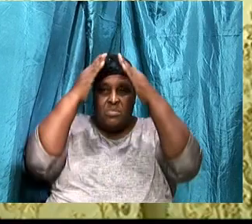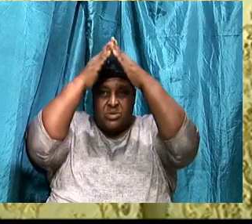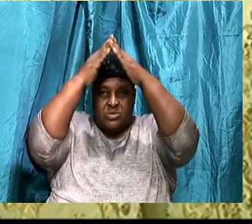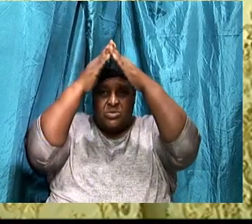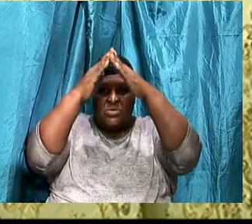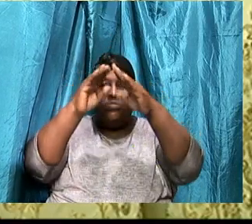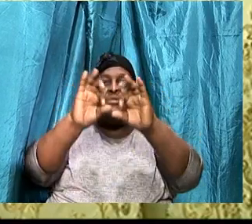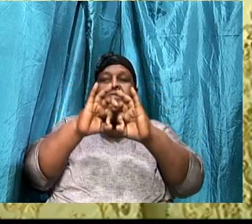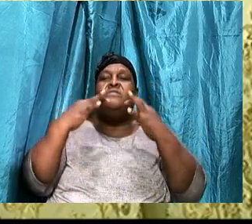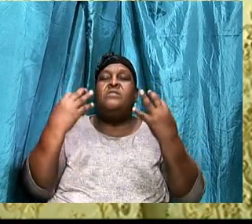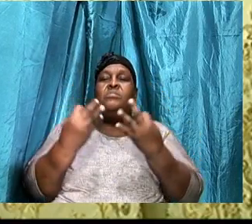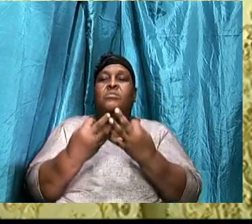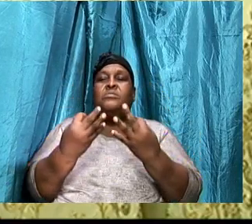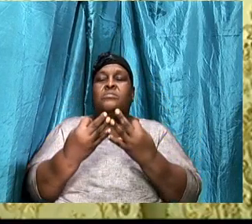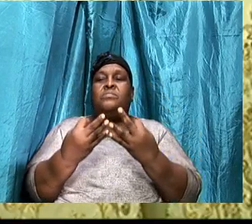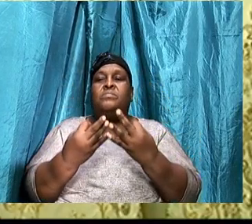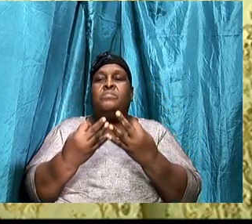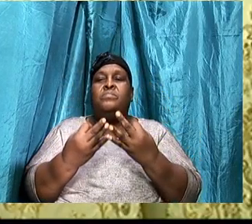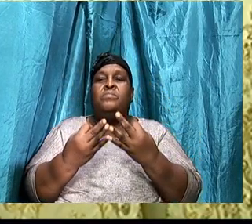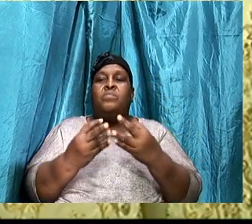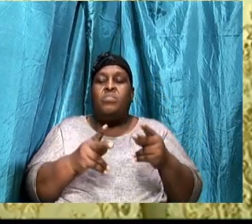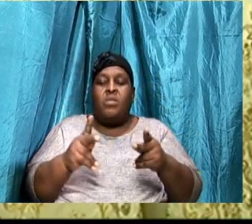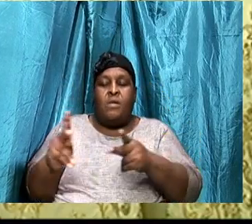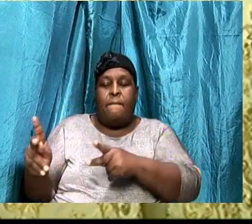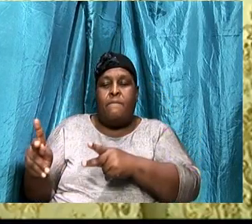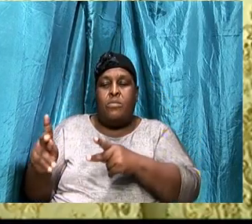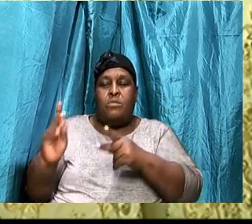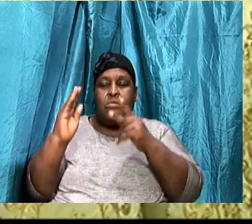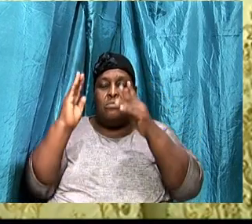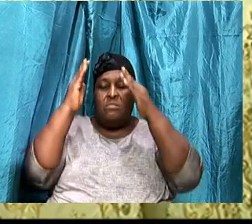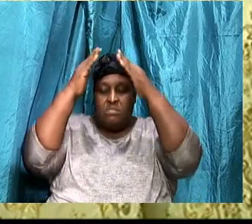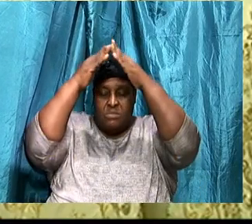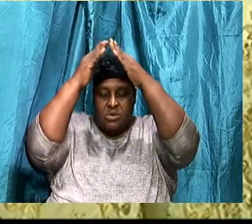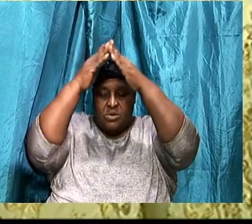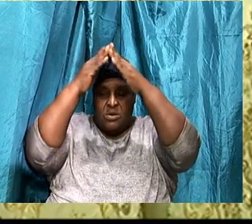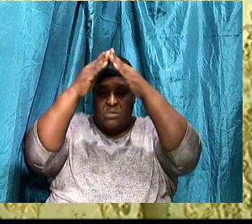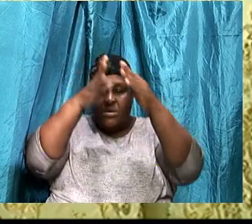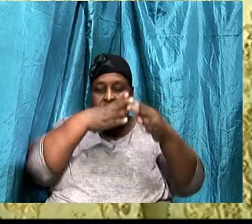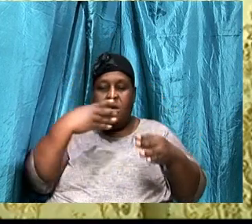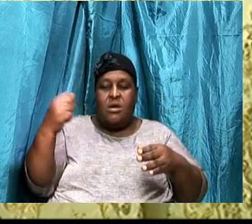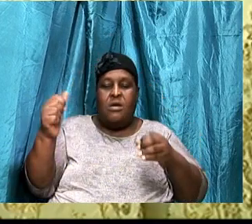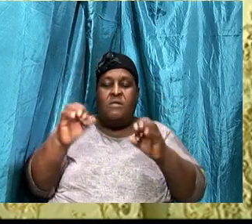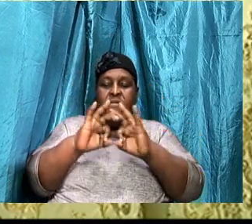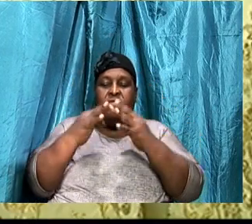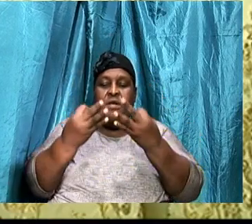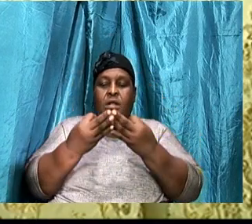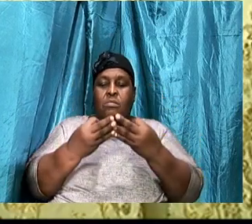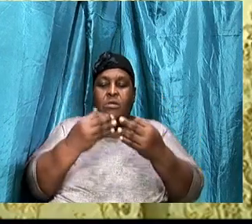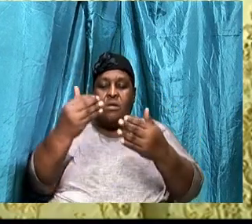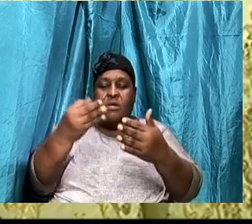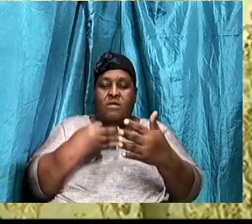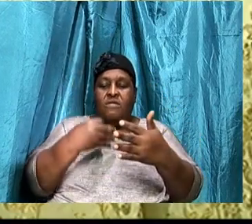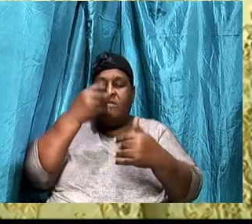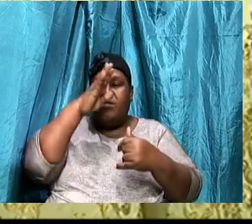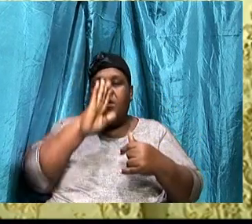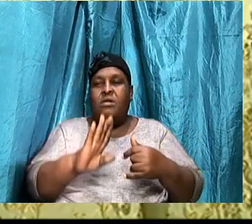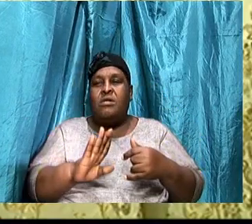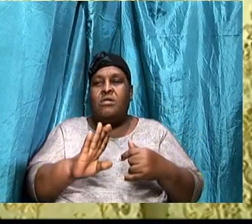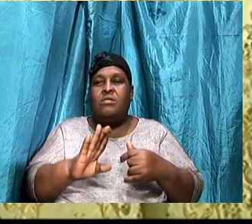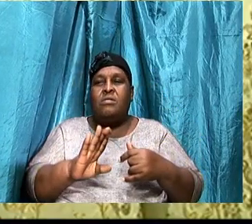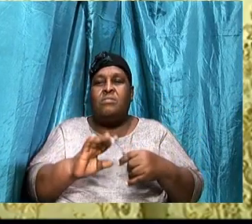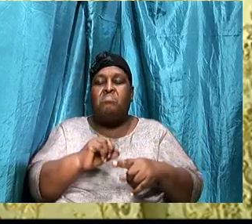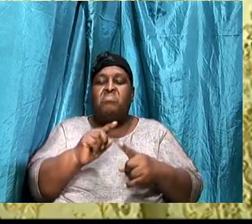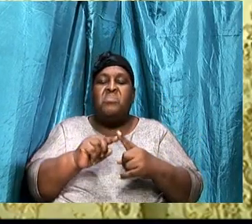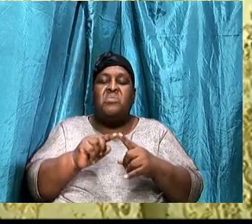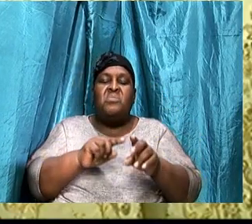you know, and, you know, put them before God as often as possible. So, like I said when we started